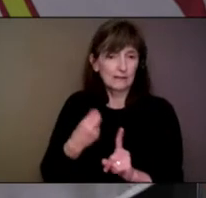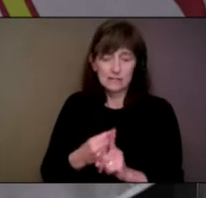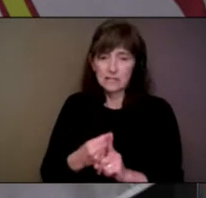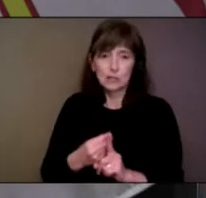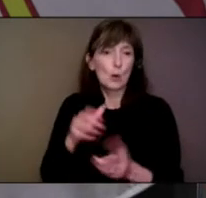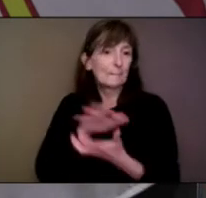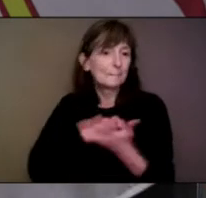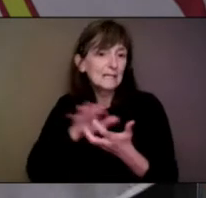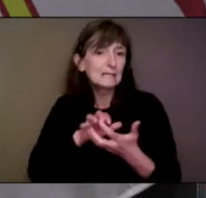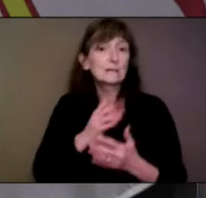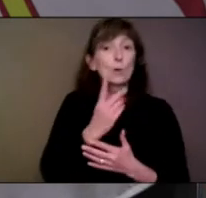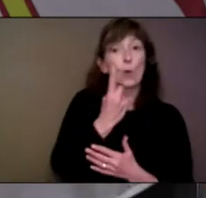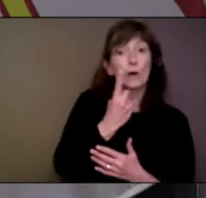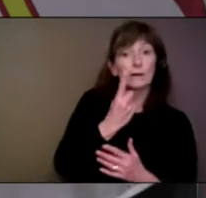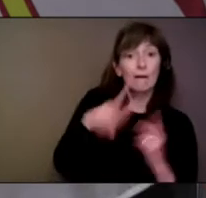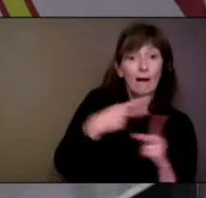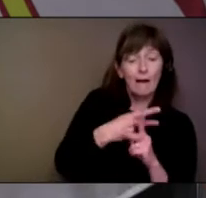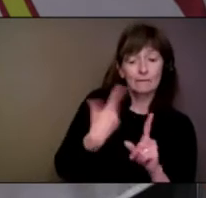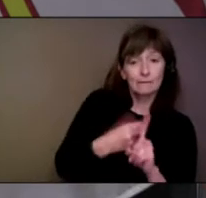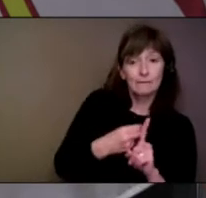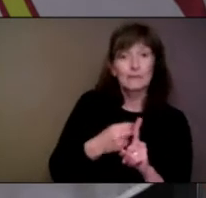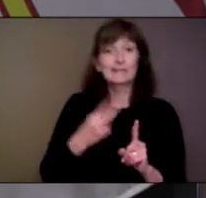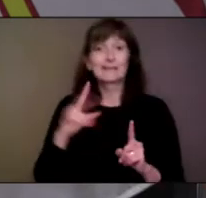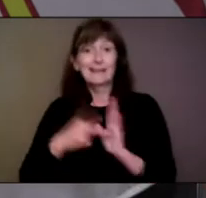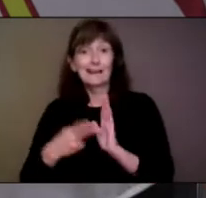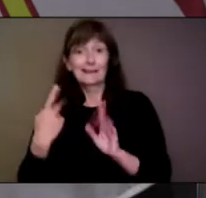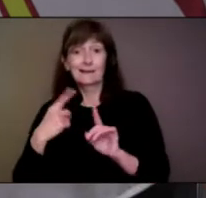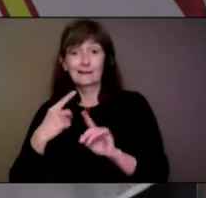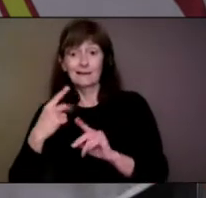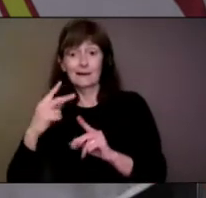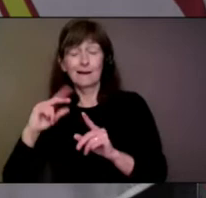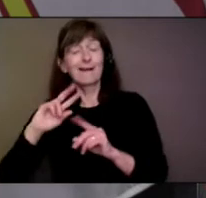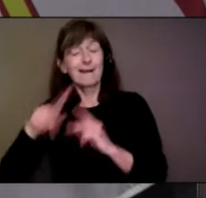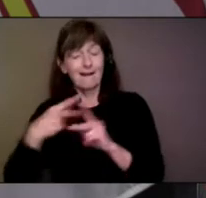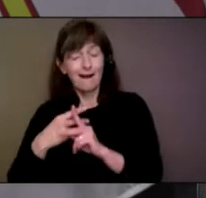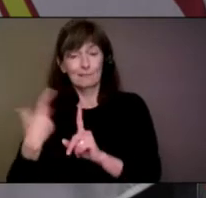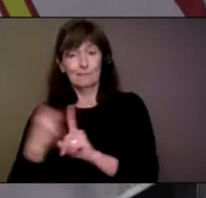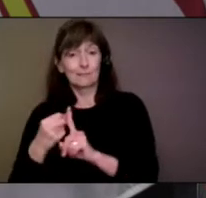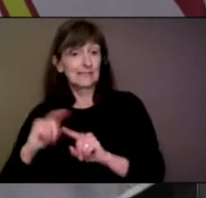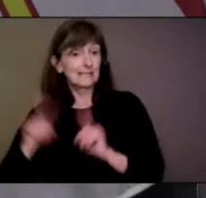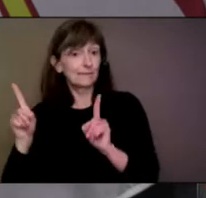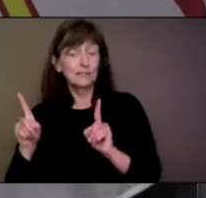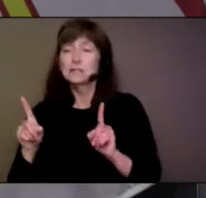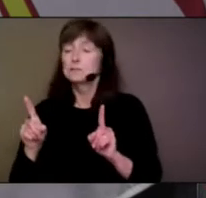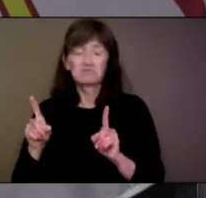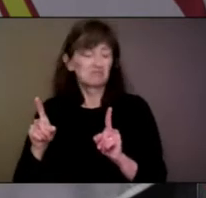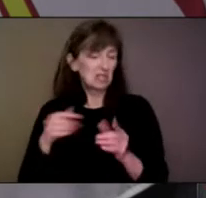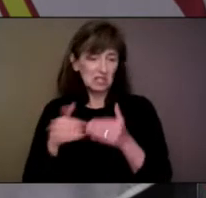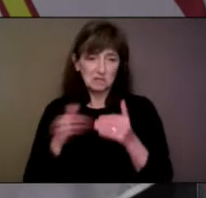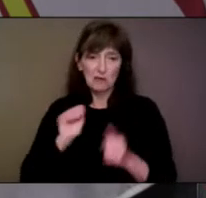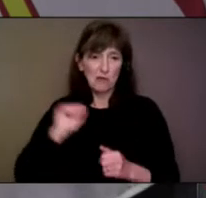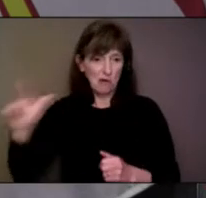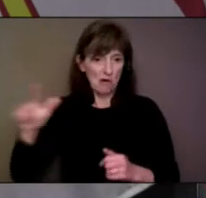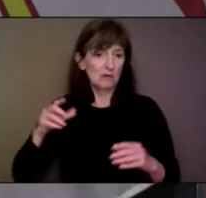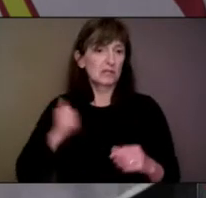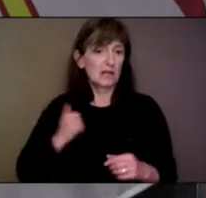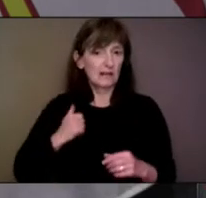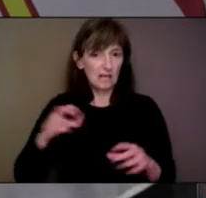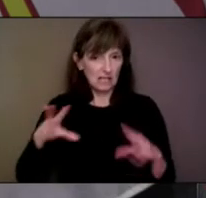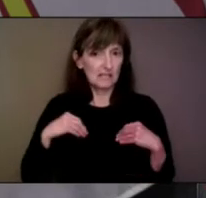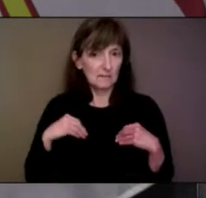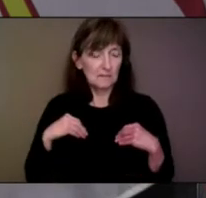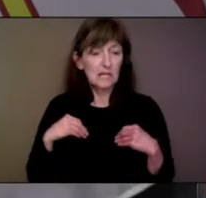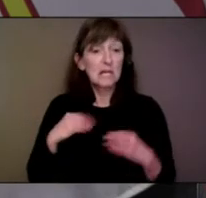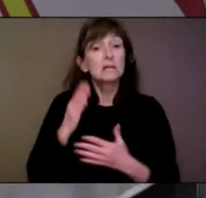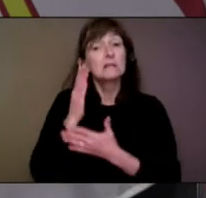acceptable in all provinces and territories. There are some destinations now that are